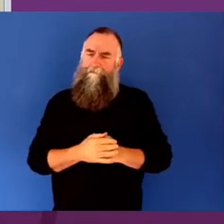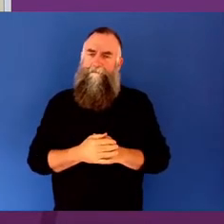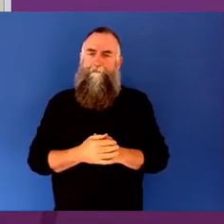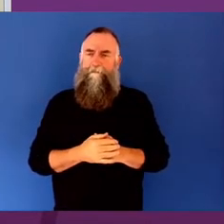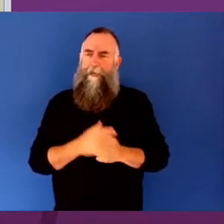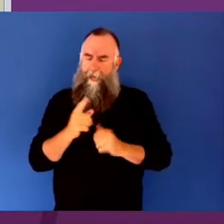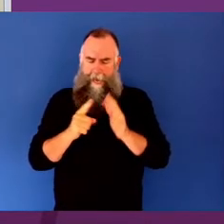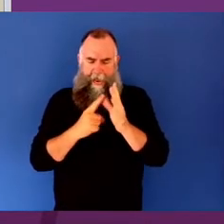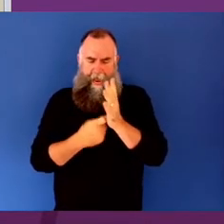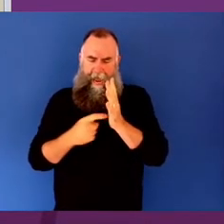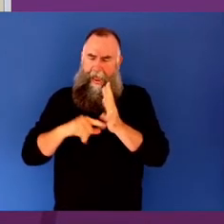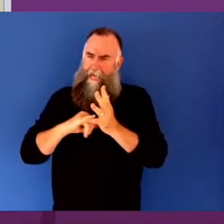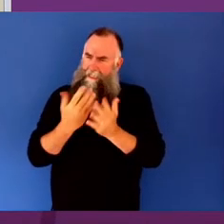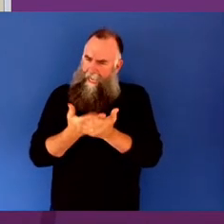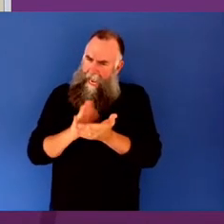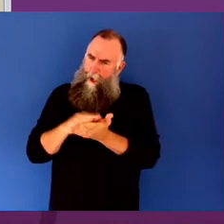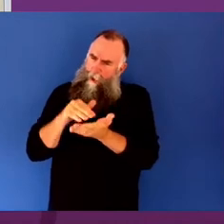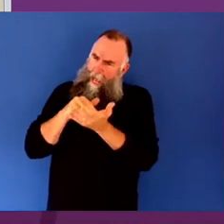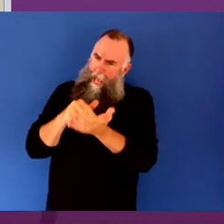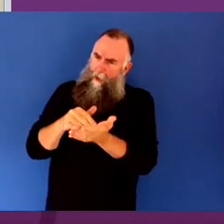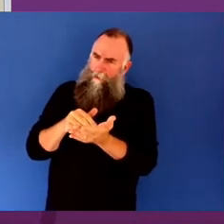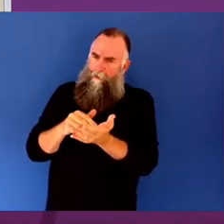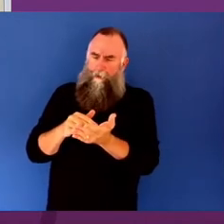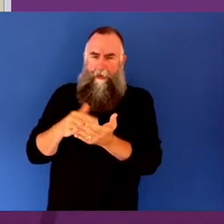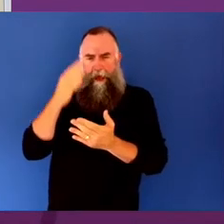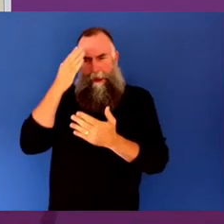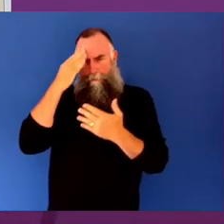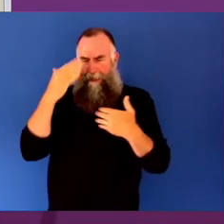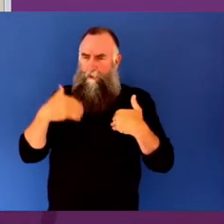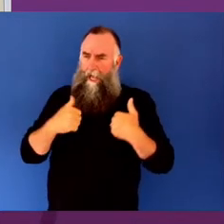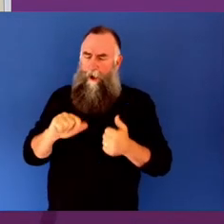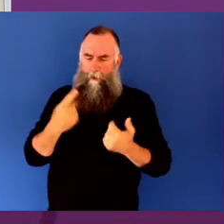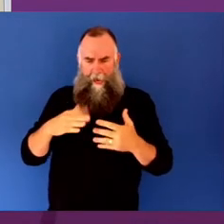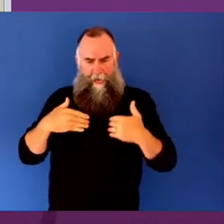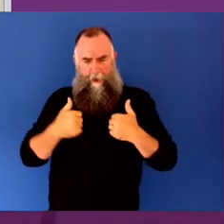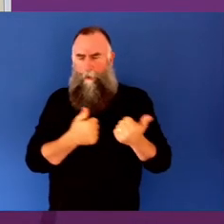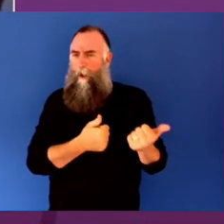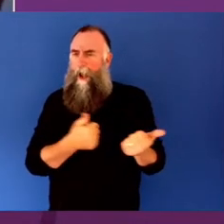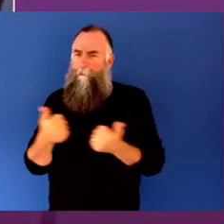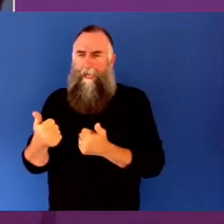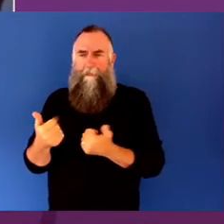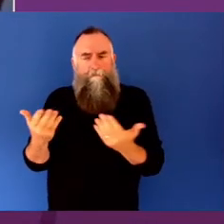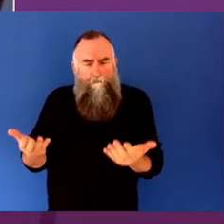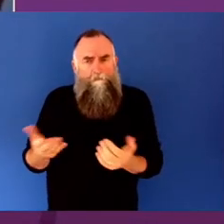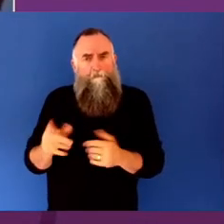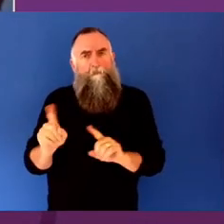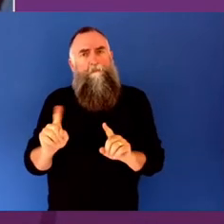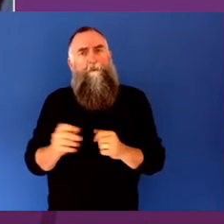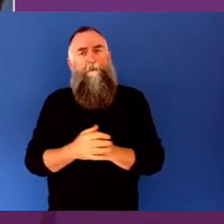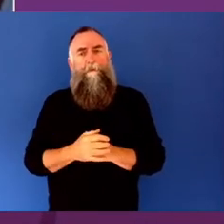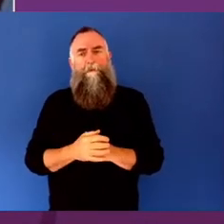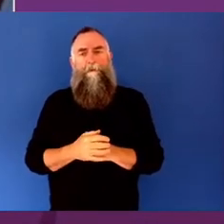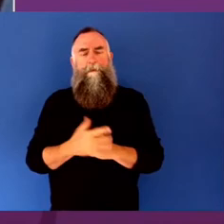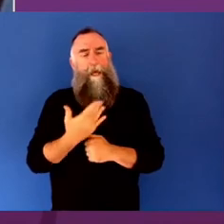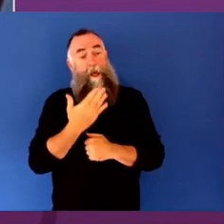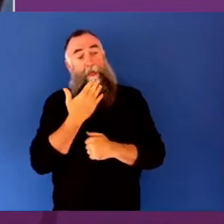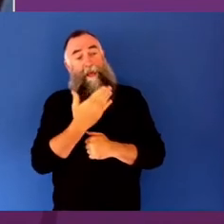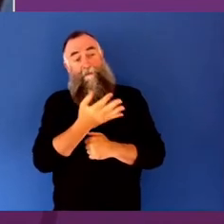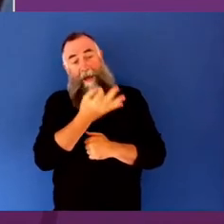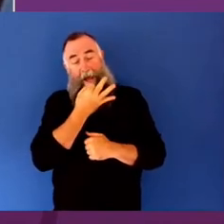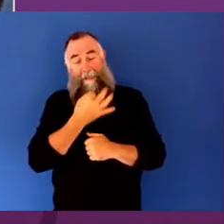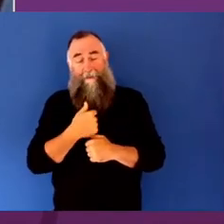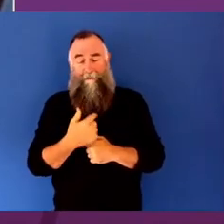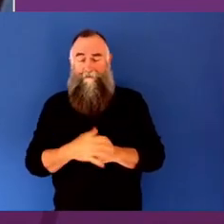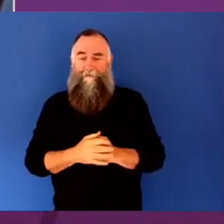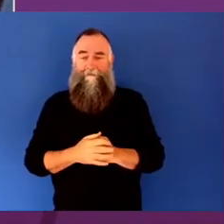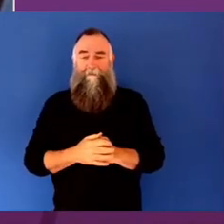mental health and wellbeing? Broad question, lots of opportunity in the answer. Thank you, Faye. Again,